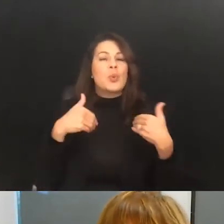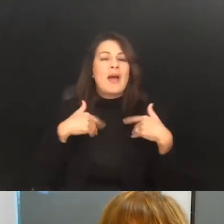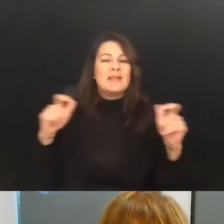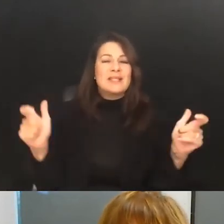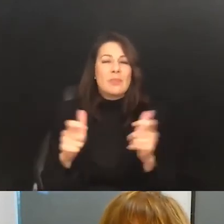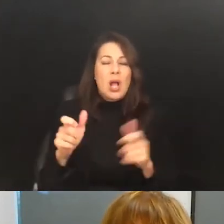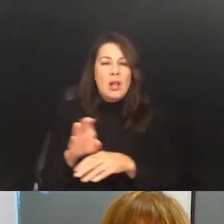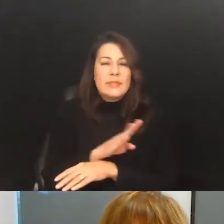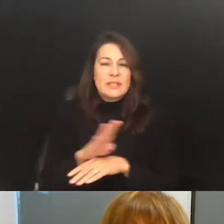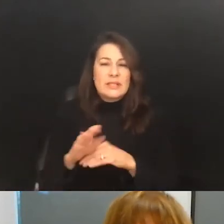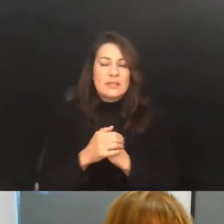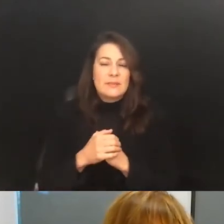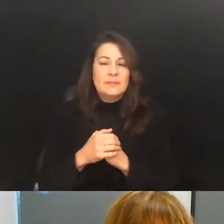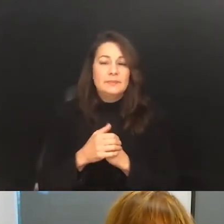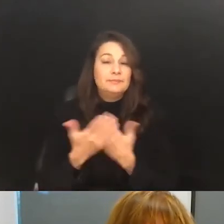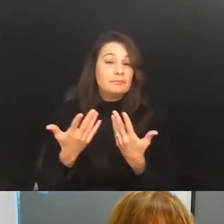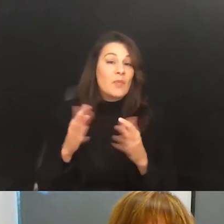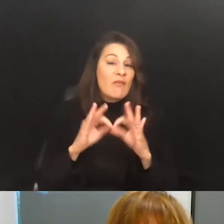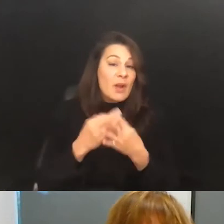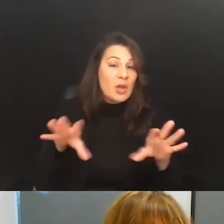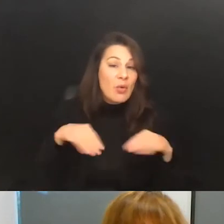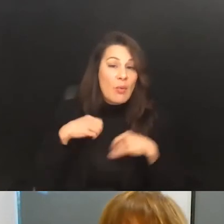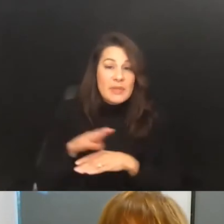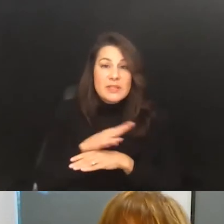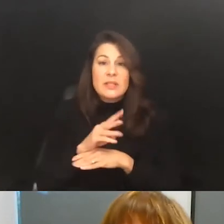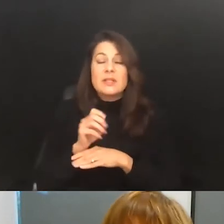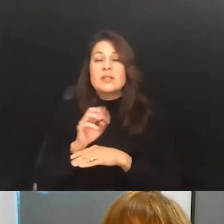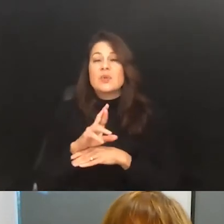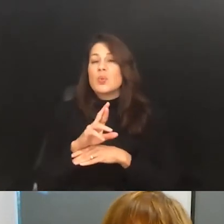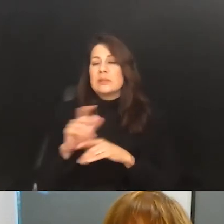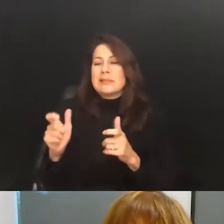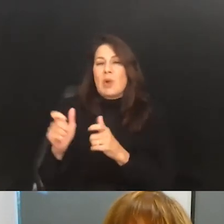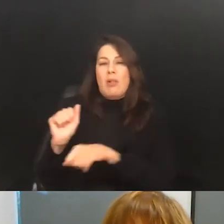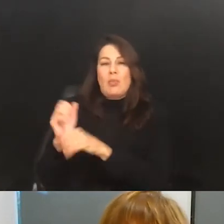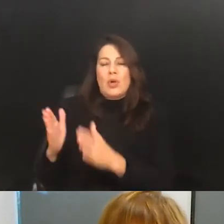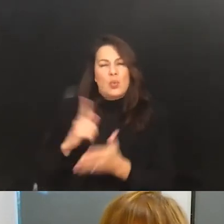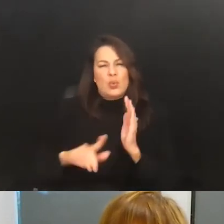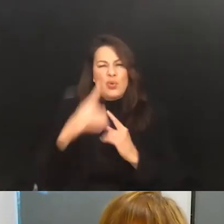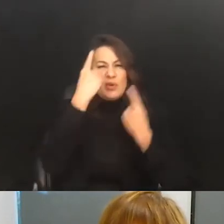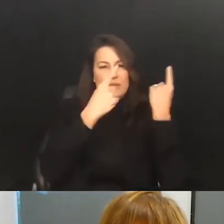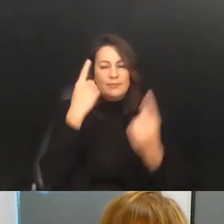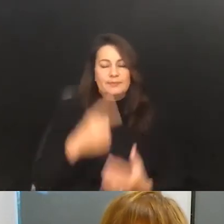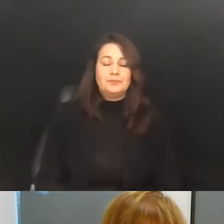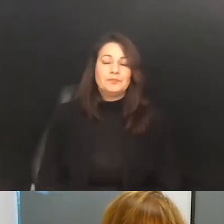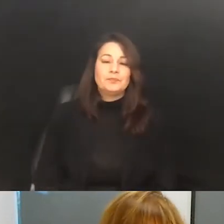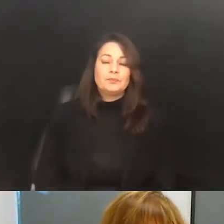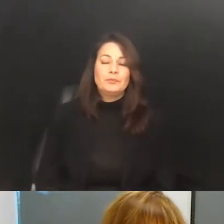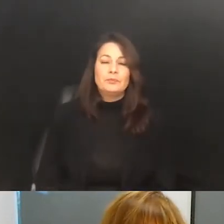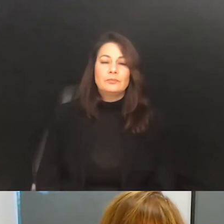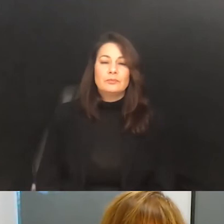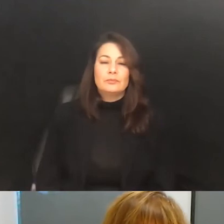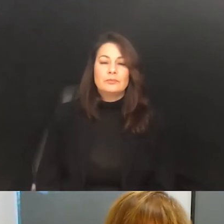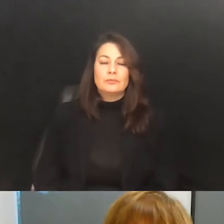that may be, you know, a family owned business, even a smaller employer, what are your thoughts on this? Well, I think